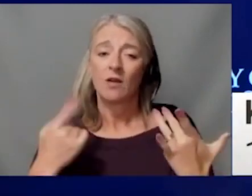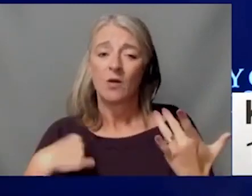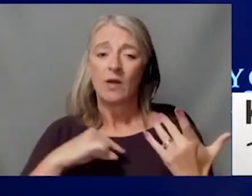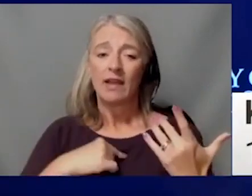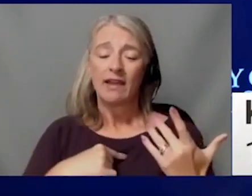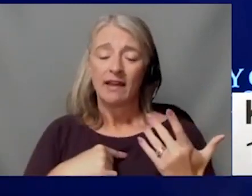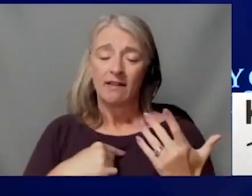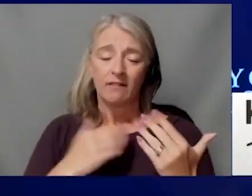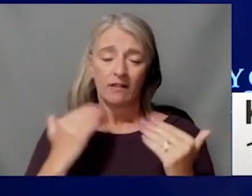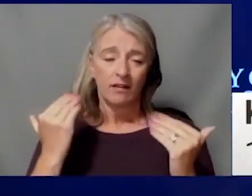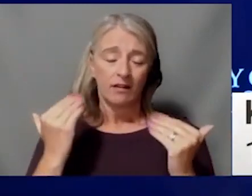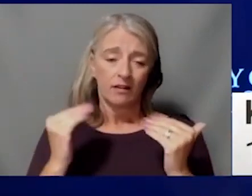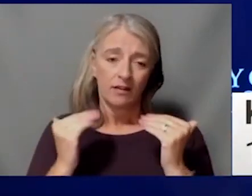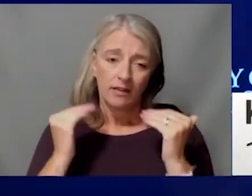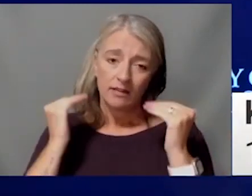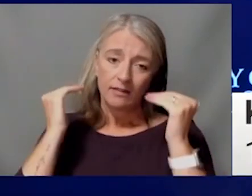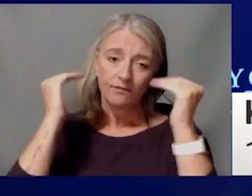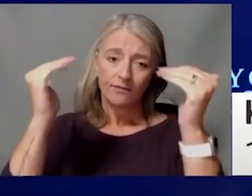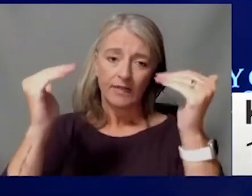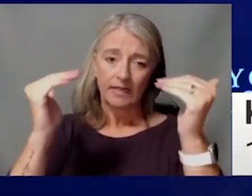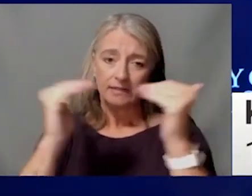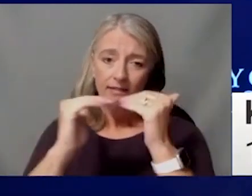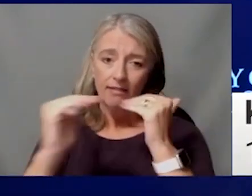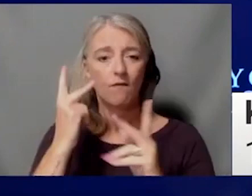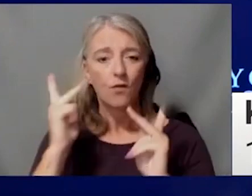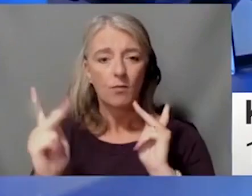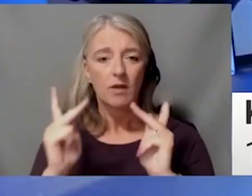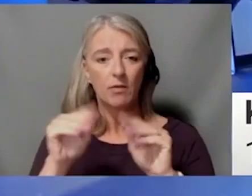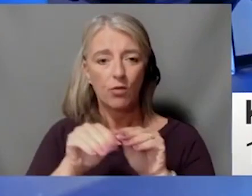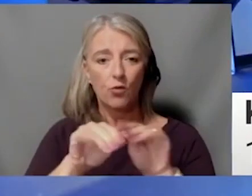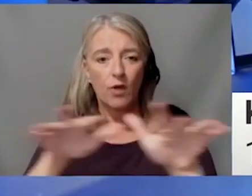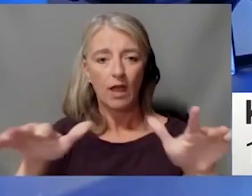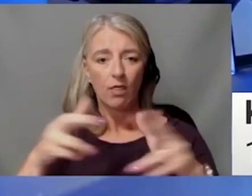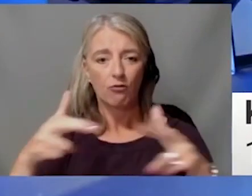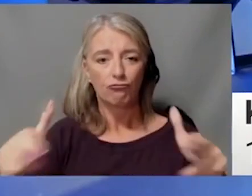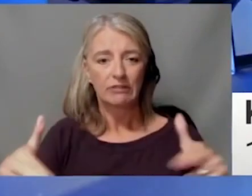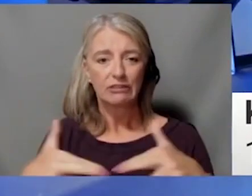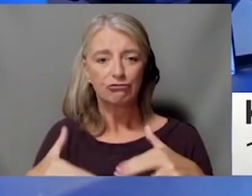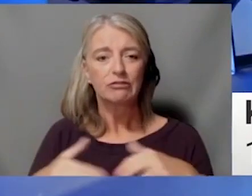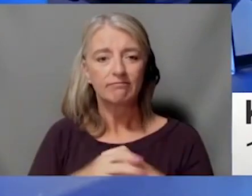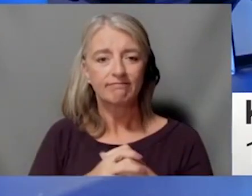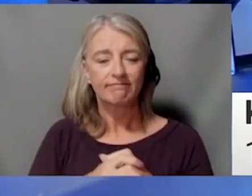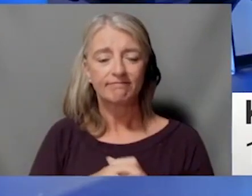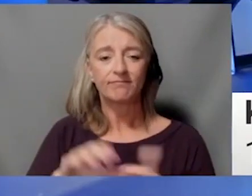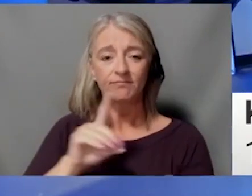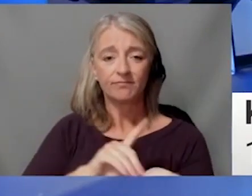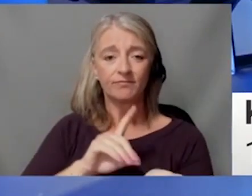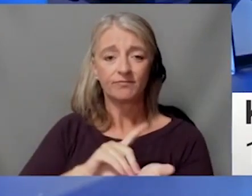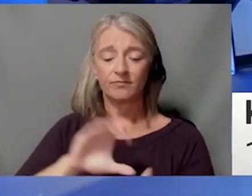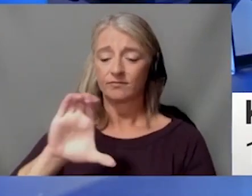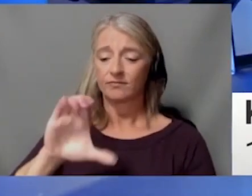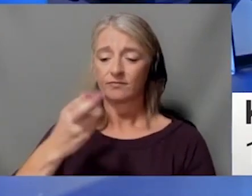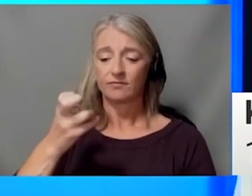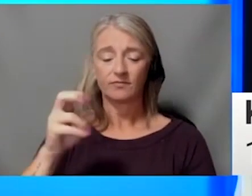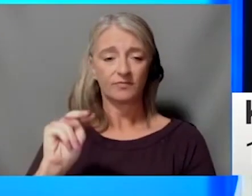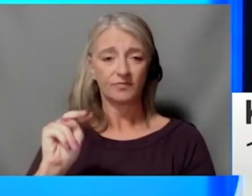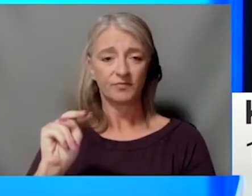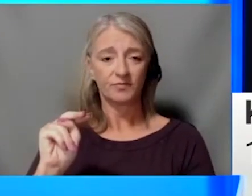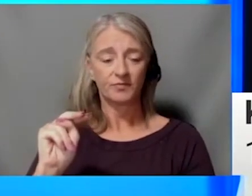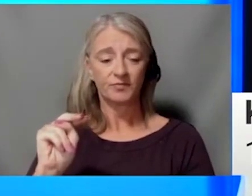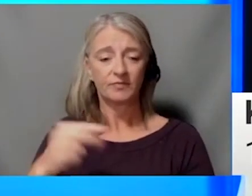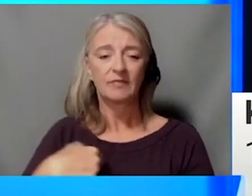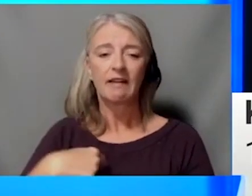we think it's going to make a huge difference, uh, for people throughout this region. Most certainly. Dr. Chen, final thoughts from you. I just want to say, I think